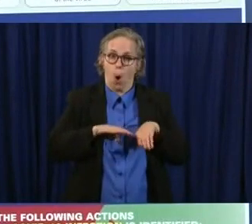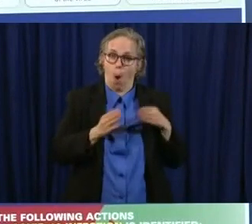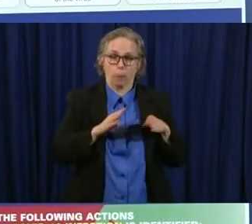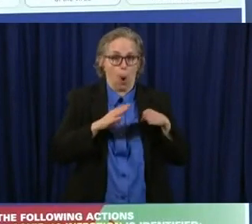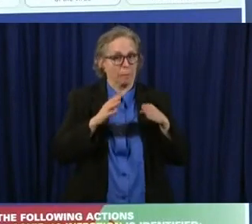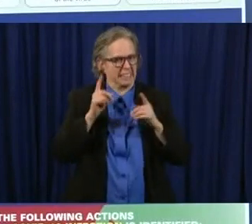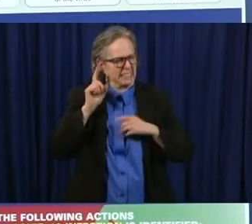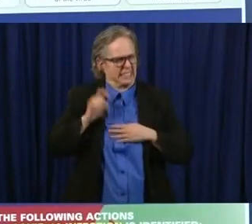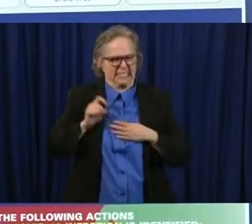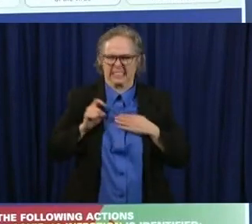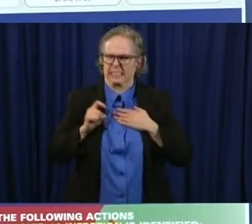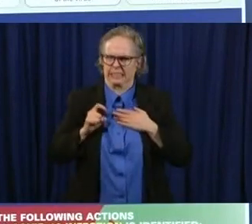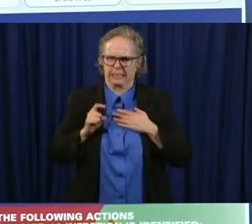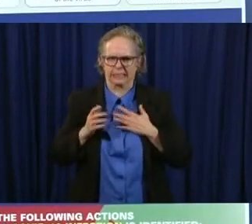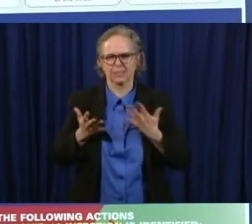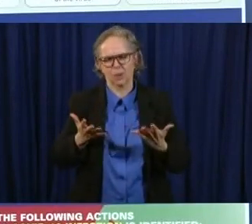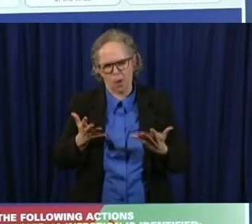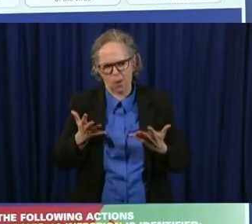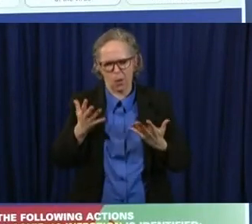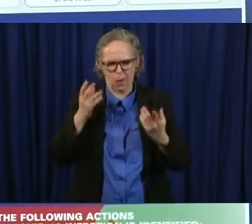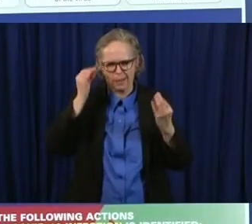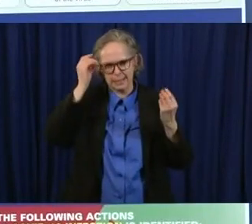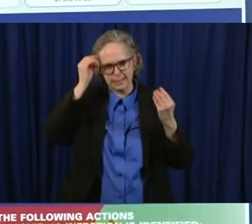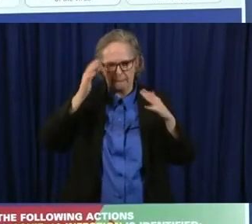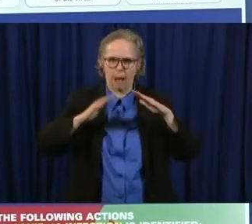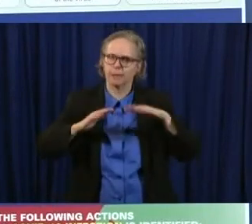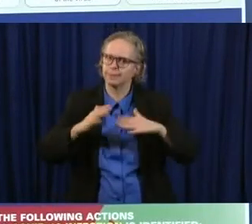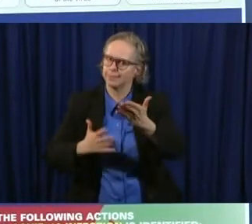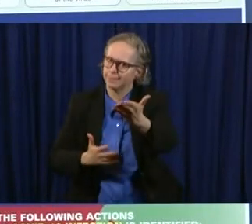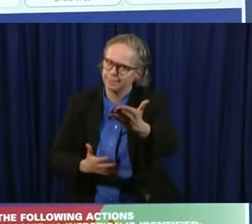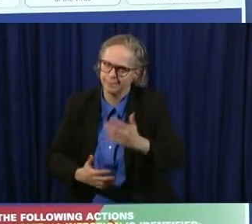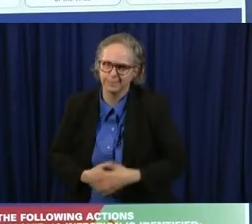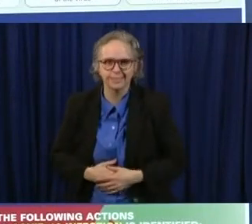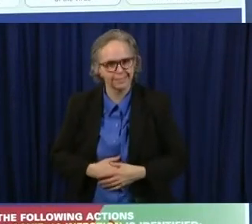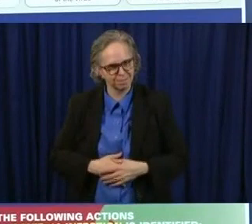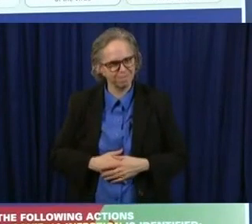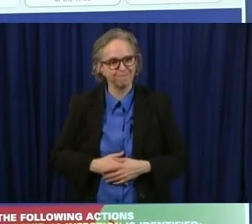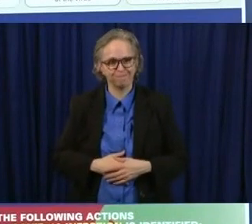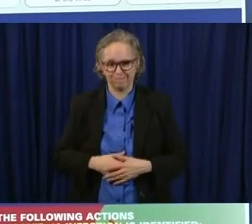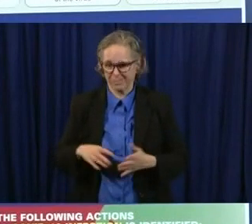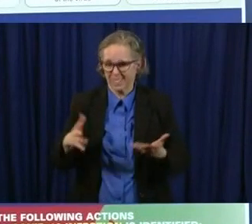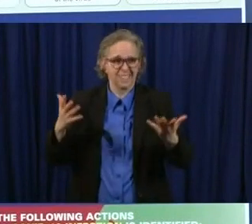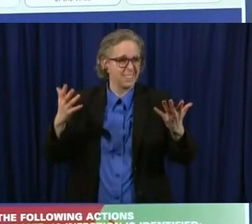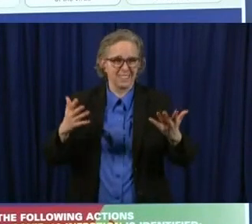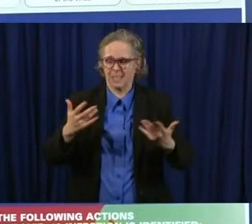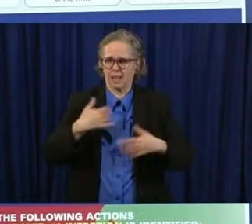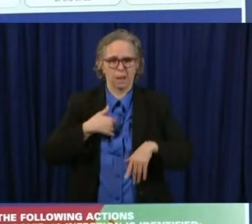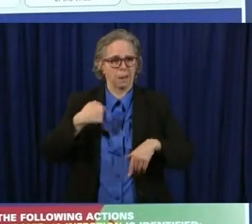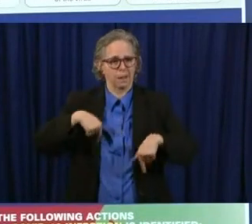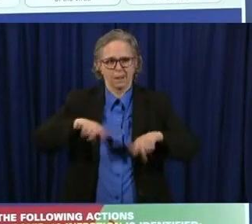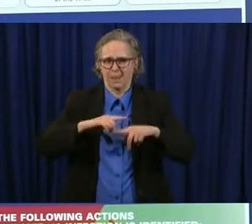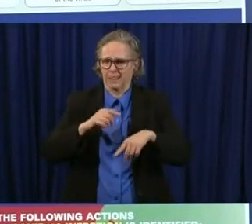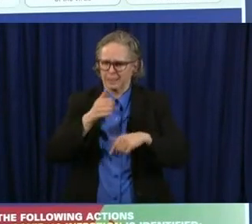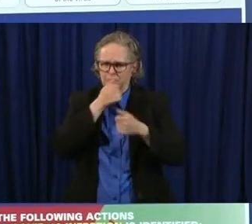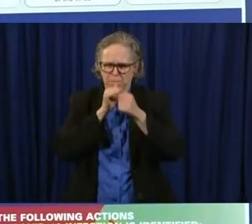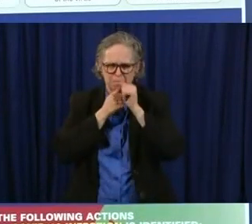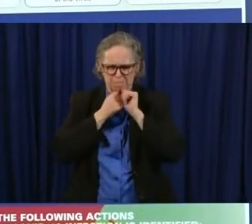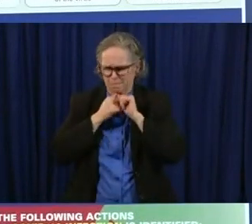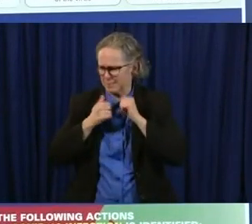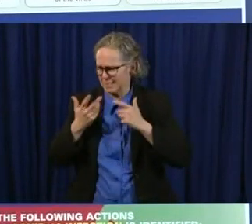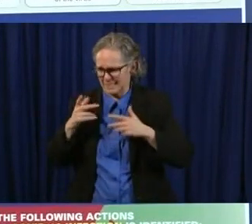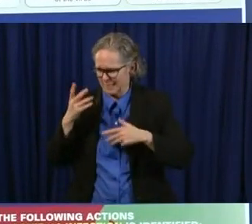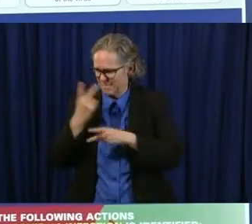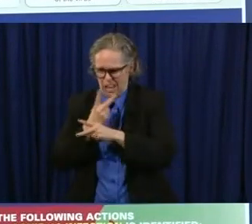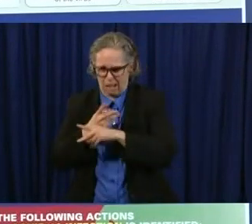up so it's a balance it's the balance that we've been dealing with on you know everything that we do